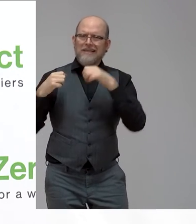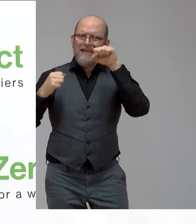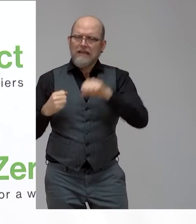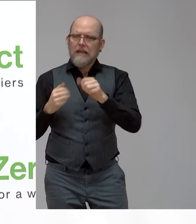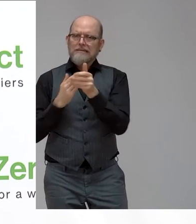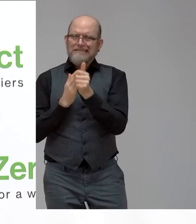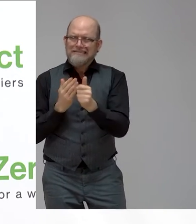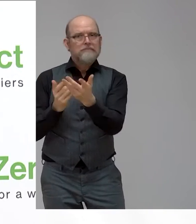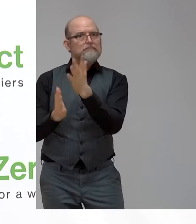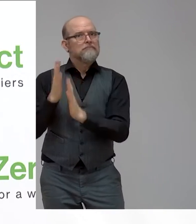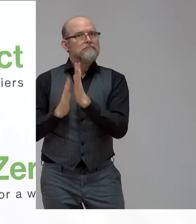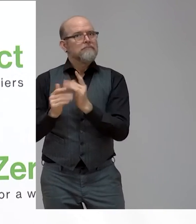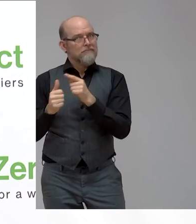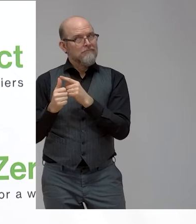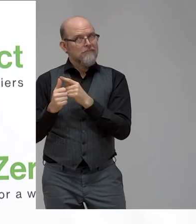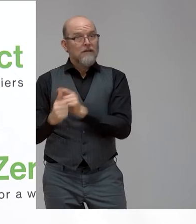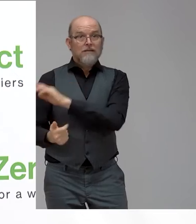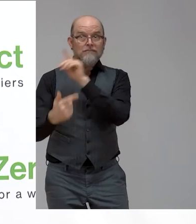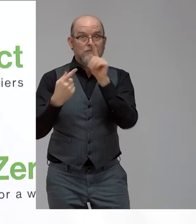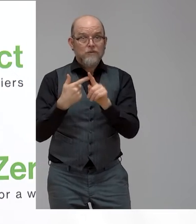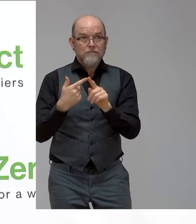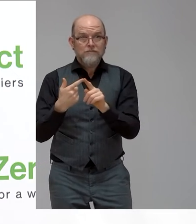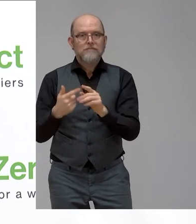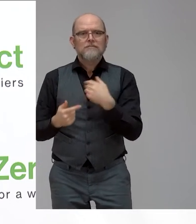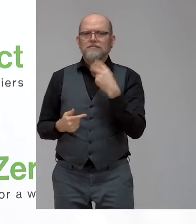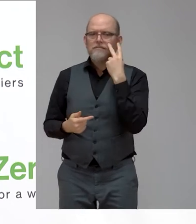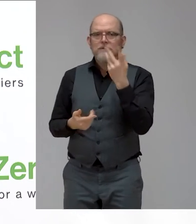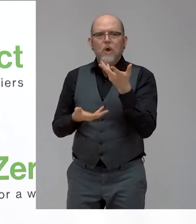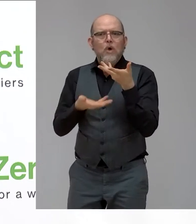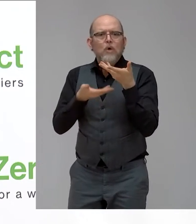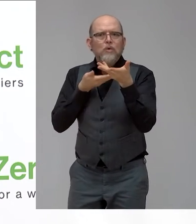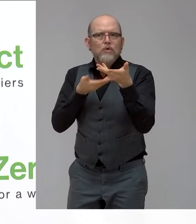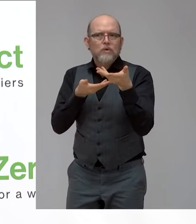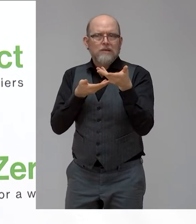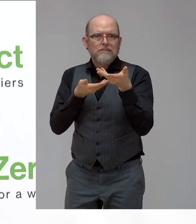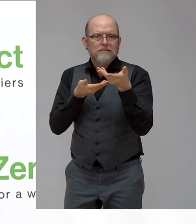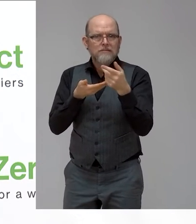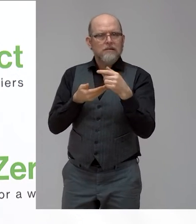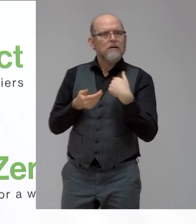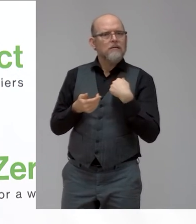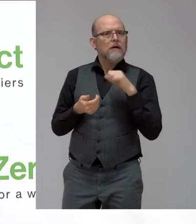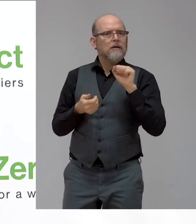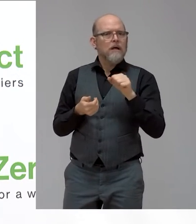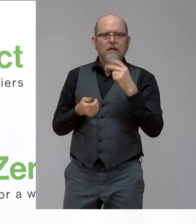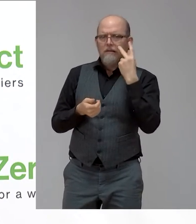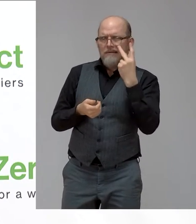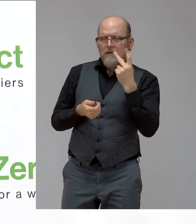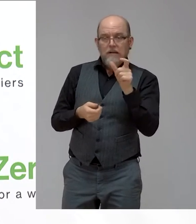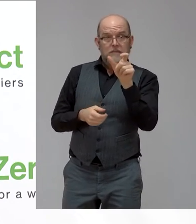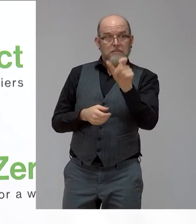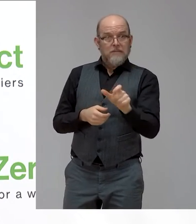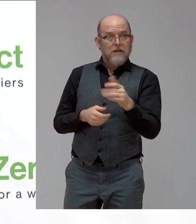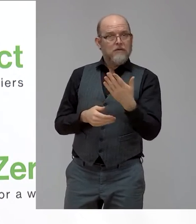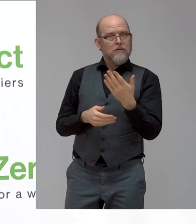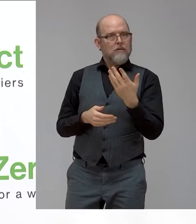one to also perform an advisory role by supporting and finding for the candidate the right opportunity